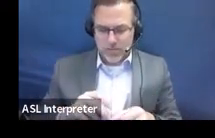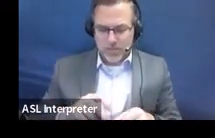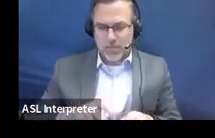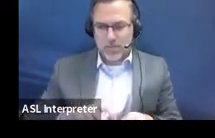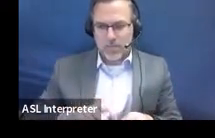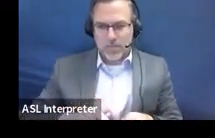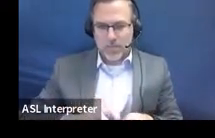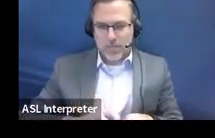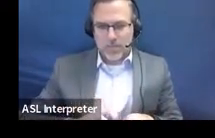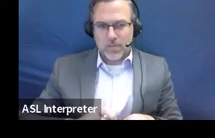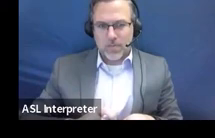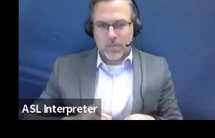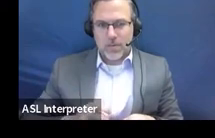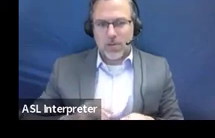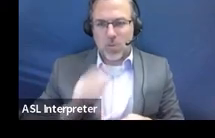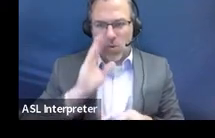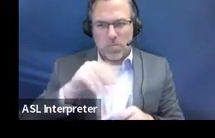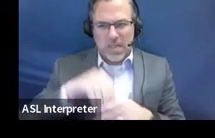So it's somewhere in there.